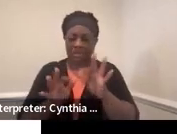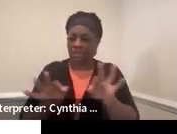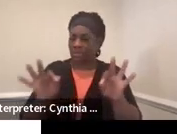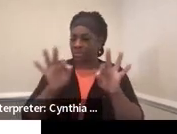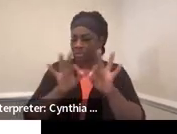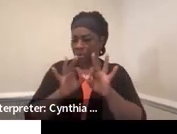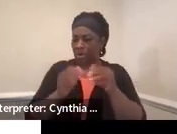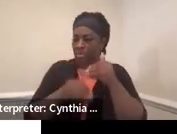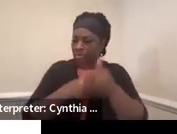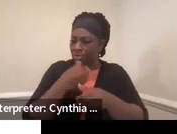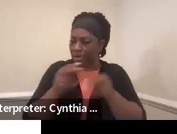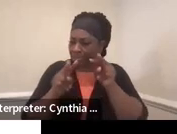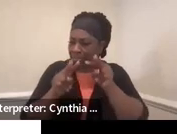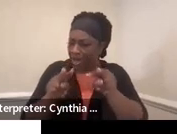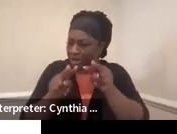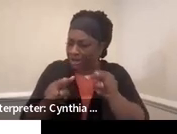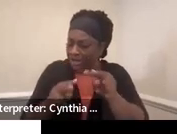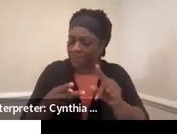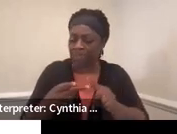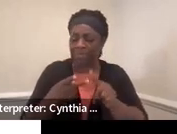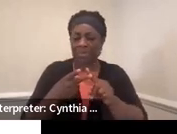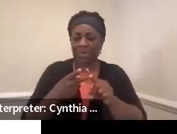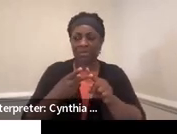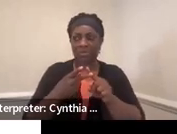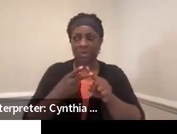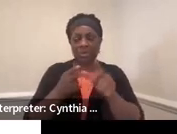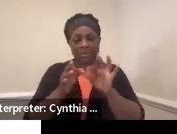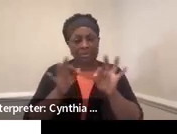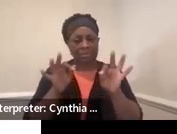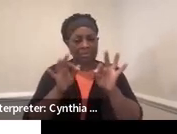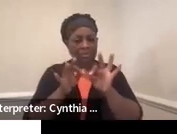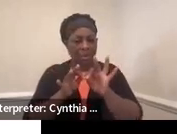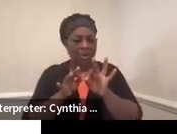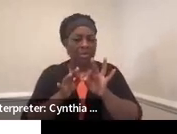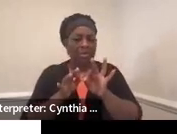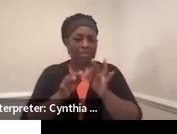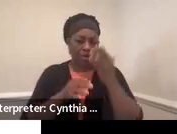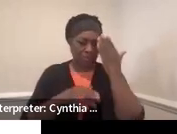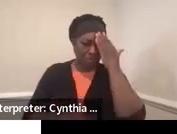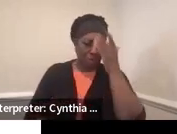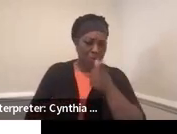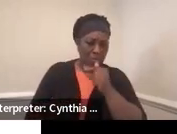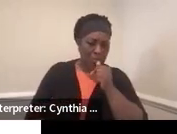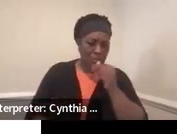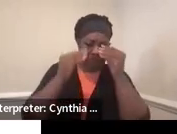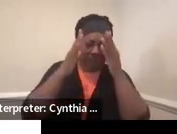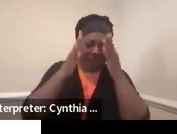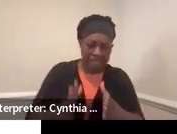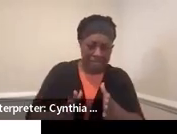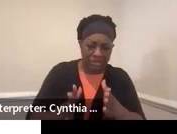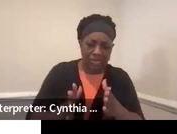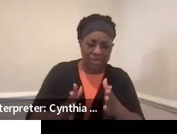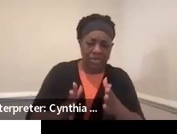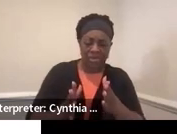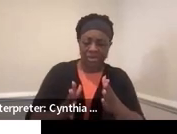progress monitoring. So make sure that you are, that you know who that teacher is and that you can